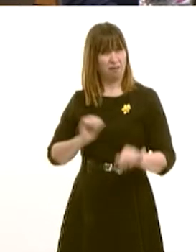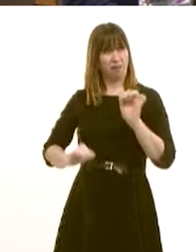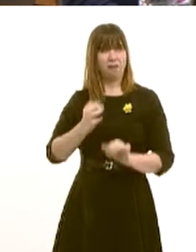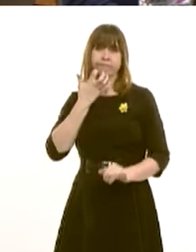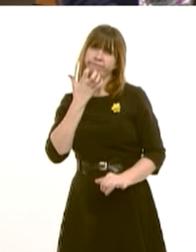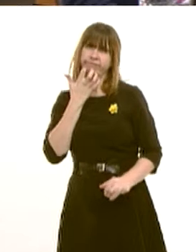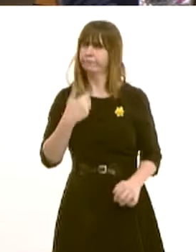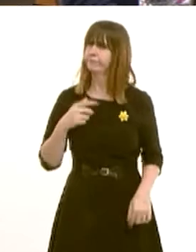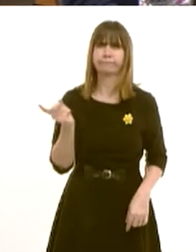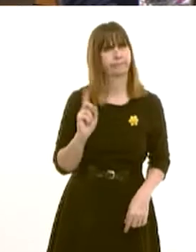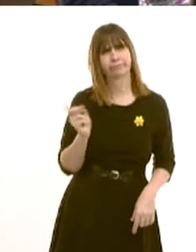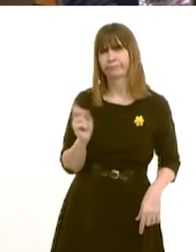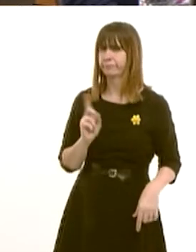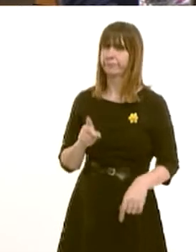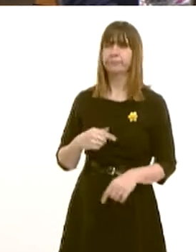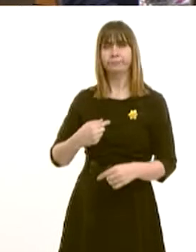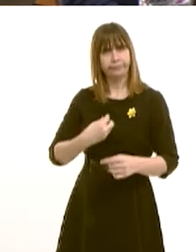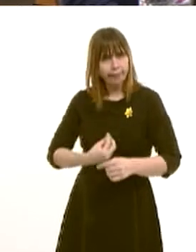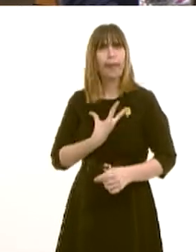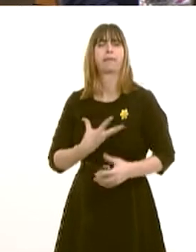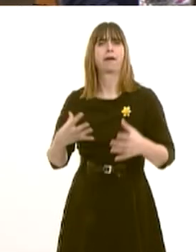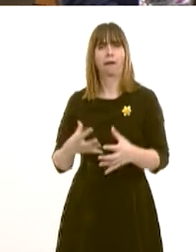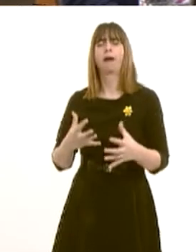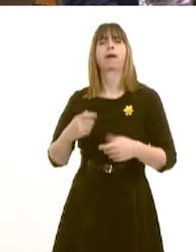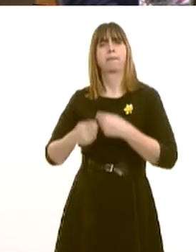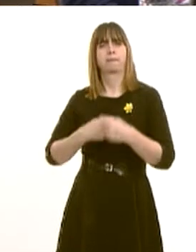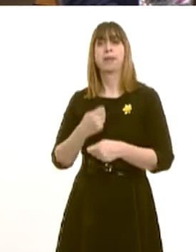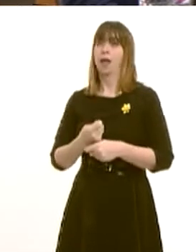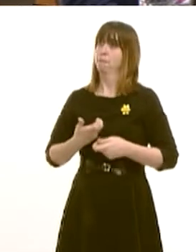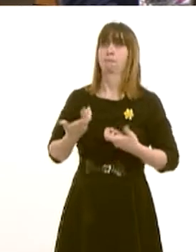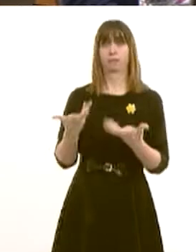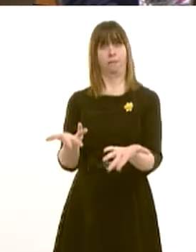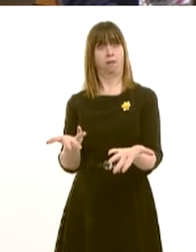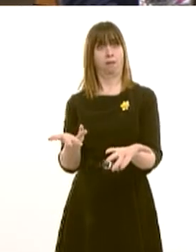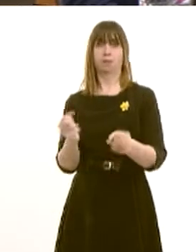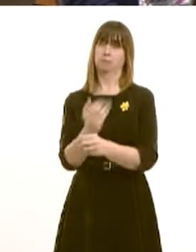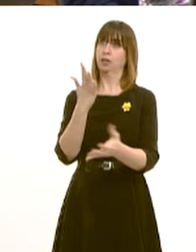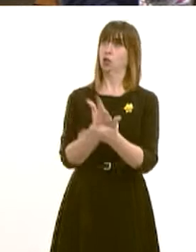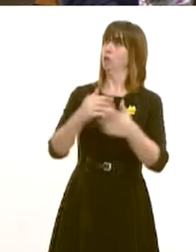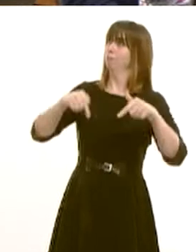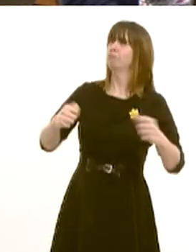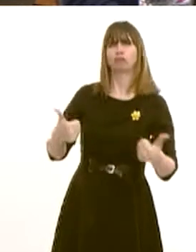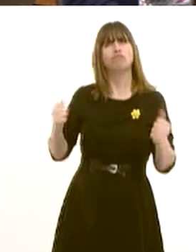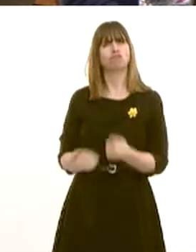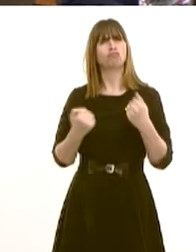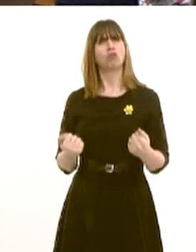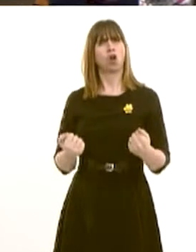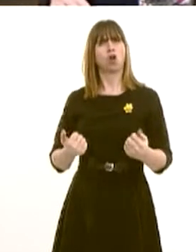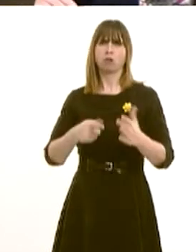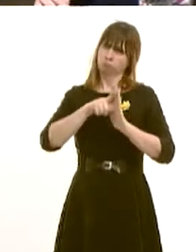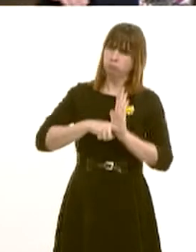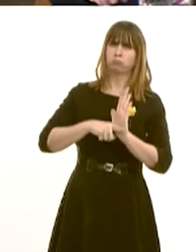Labour, and indeed her party as well, who delivered the votes and the voters that were needed to make sure that this place became a proper legislature.